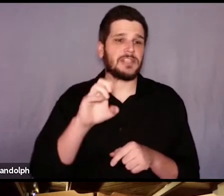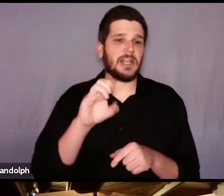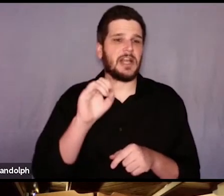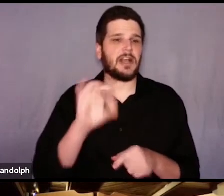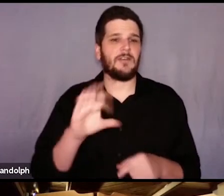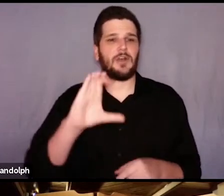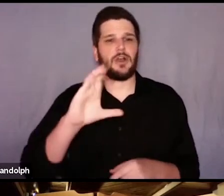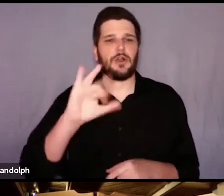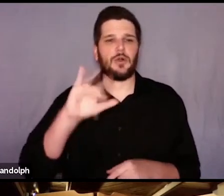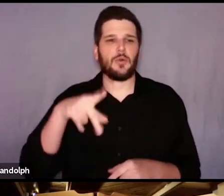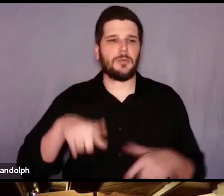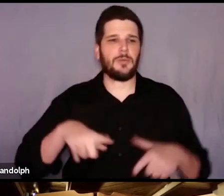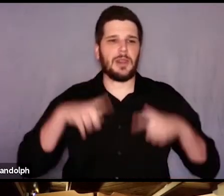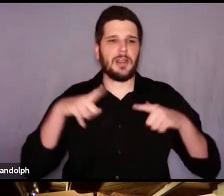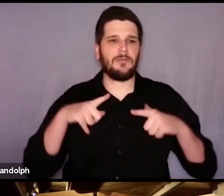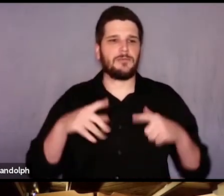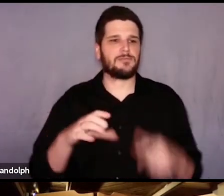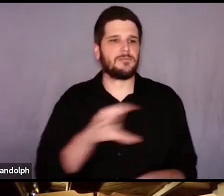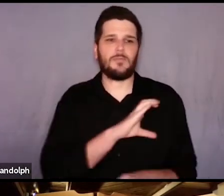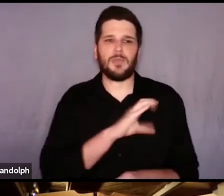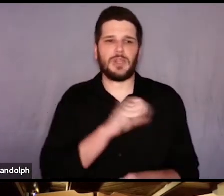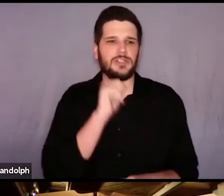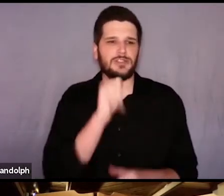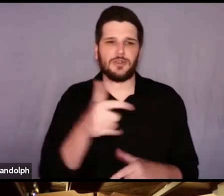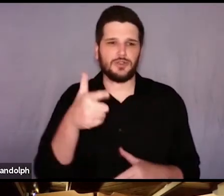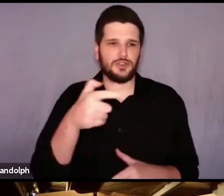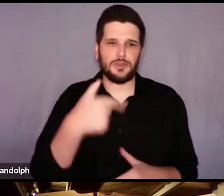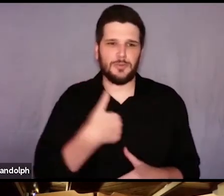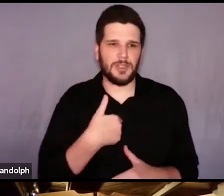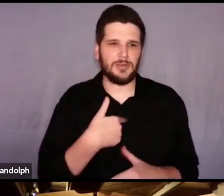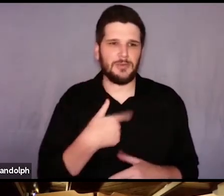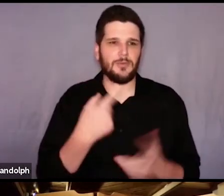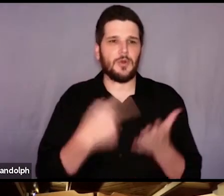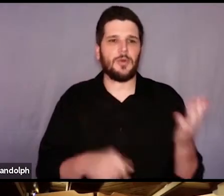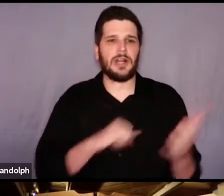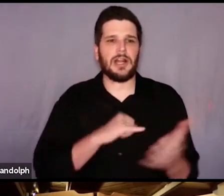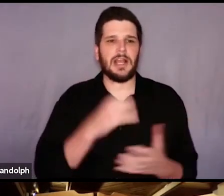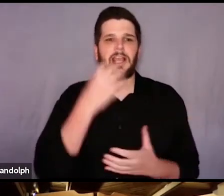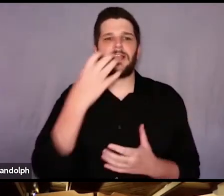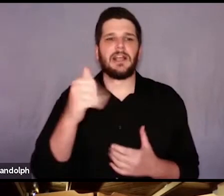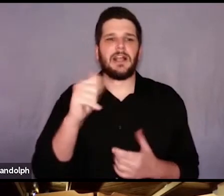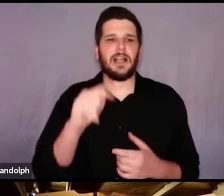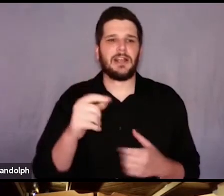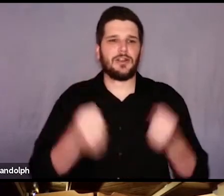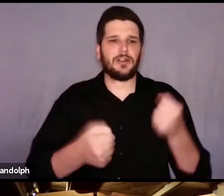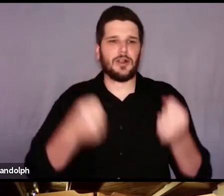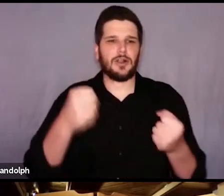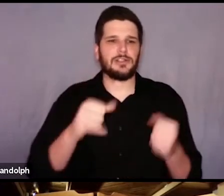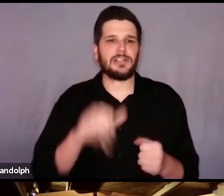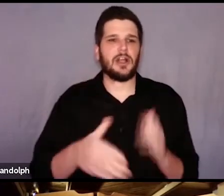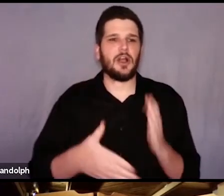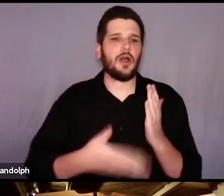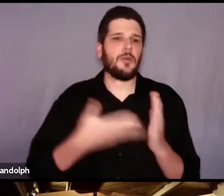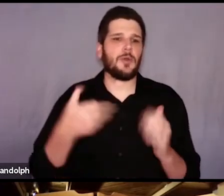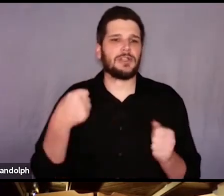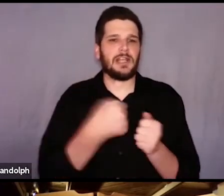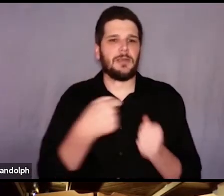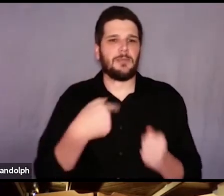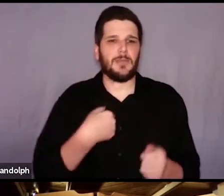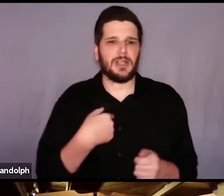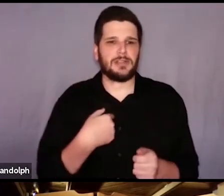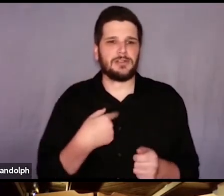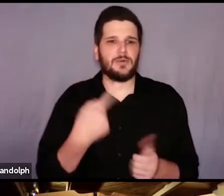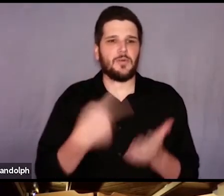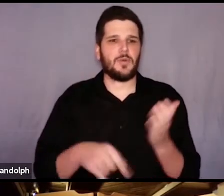25 family members, many to suicide and the so-called overdose crisis. Karen Ward calls it a